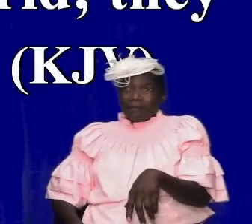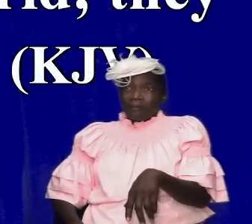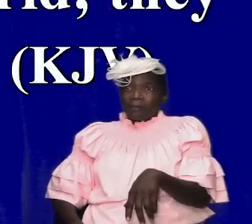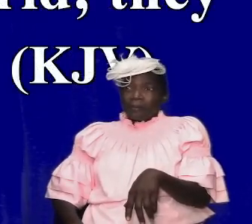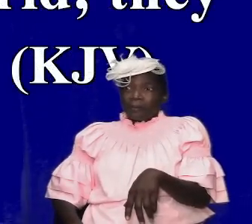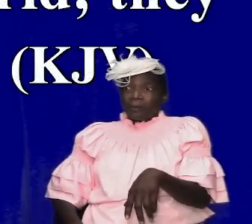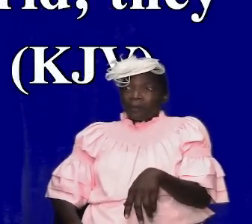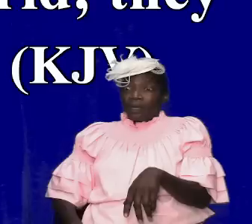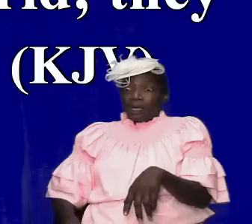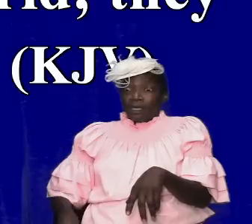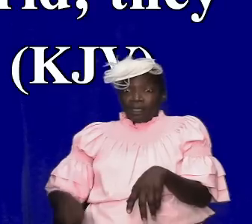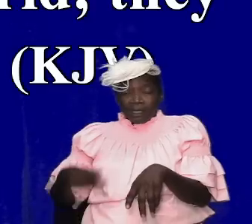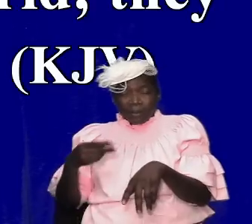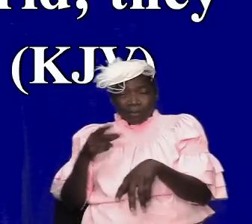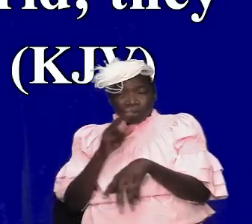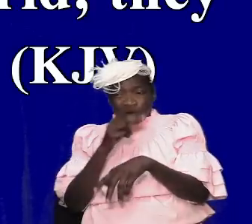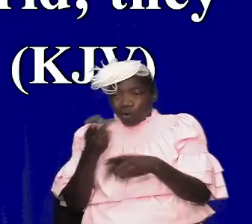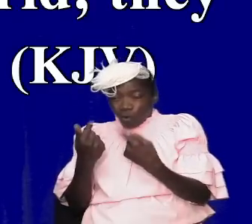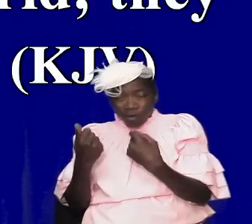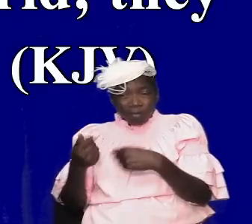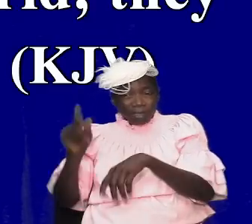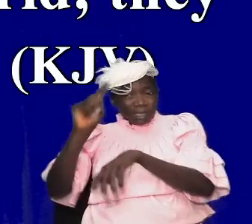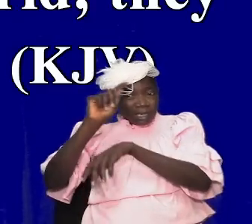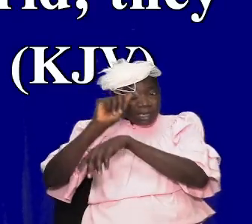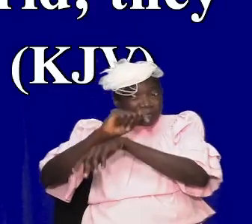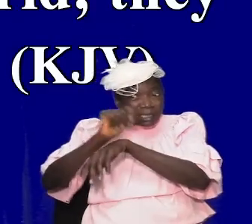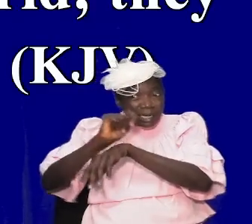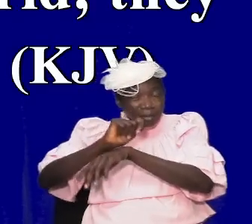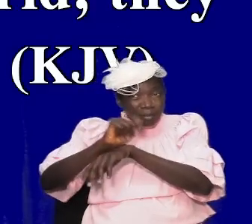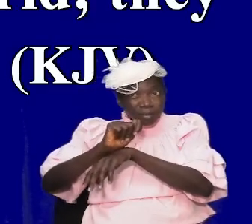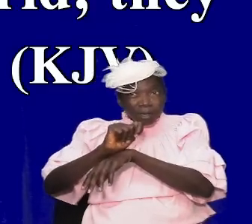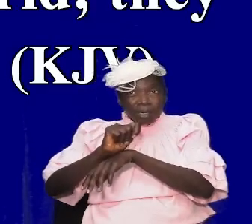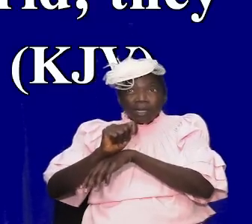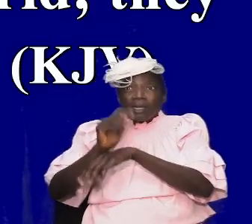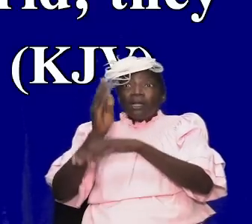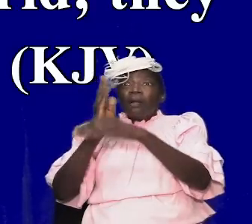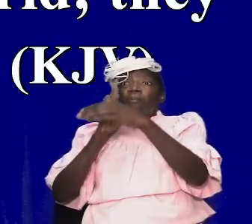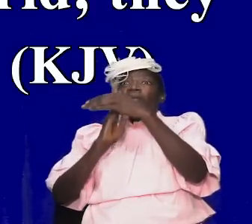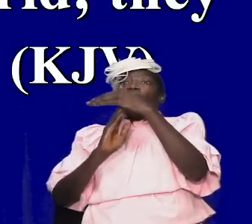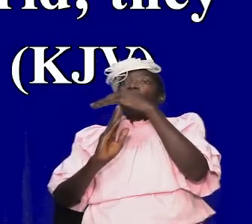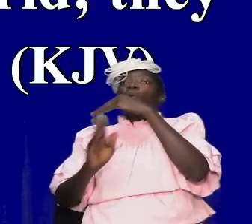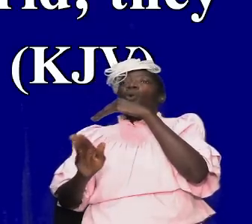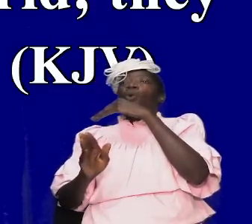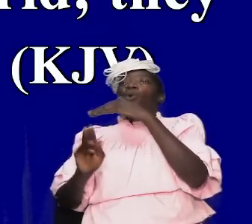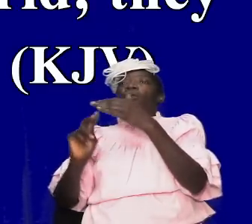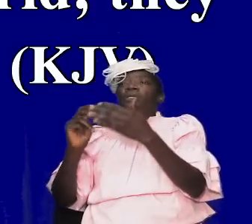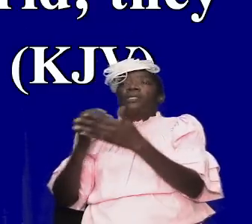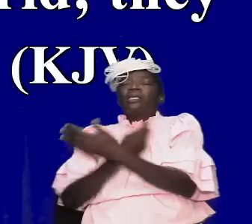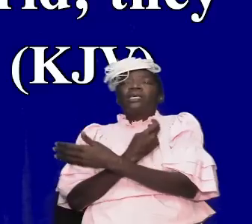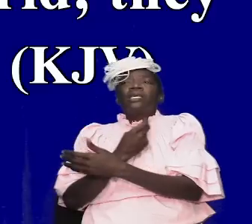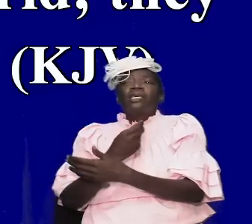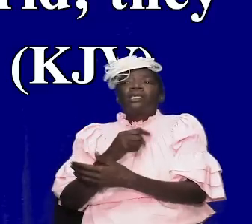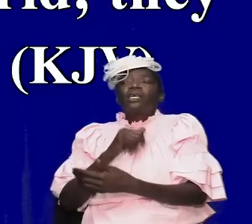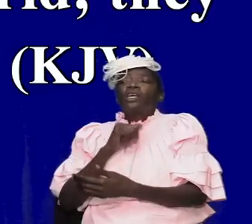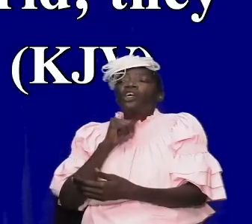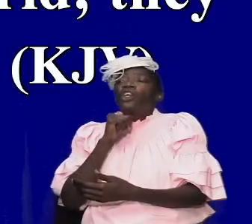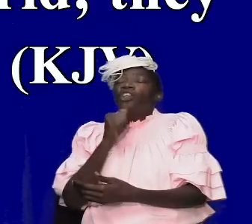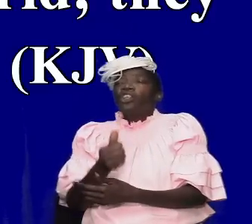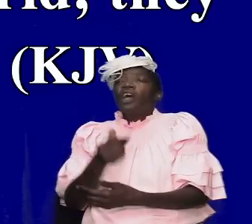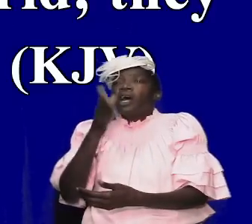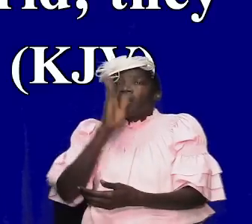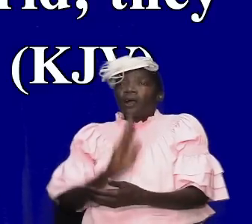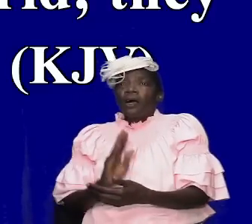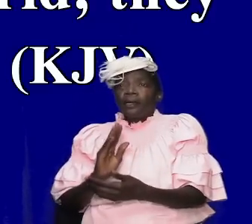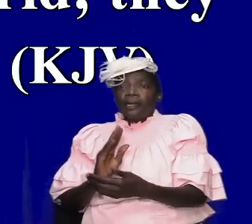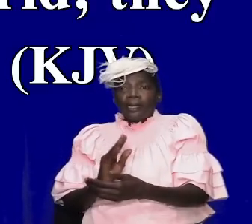temple the tabernacle then he went on in verse 12 behold these are the ungodly who prosper